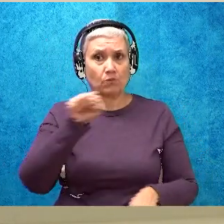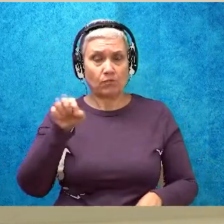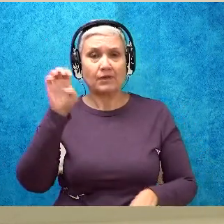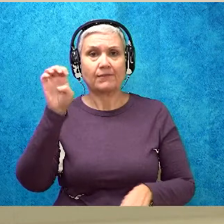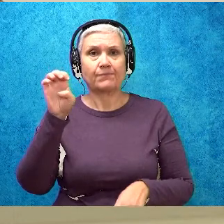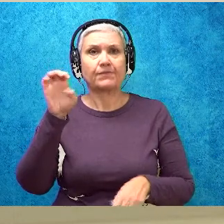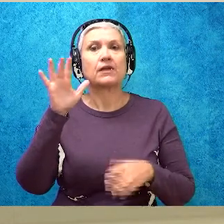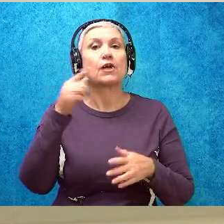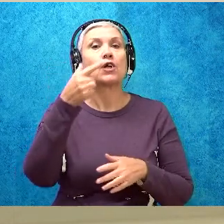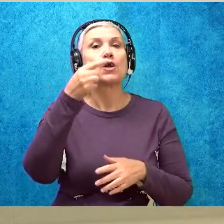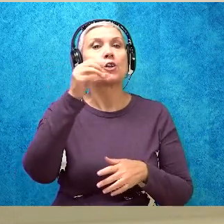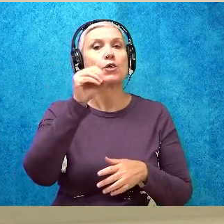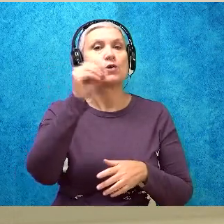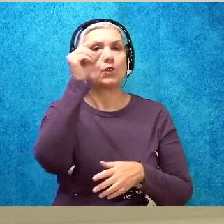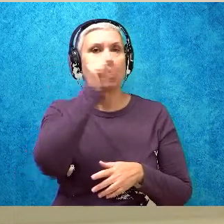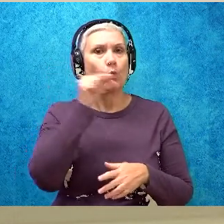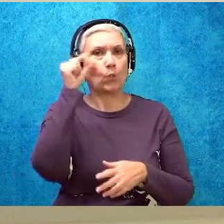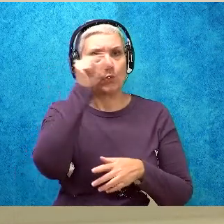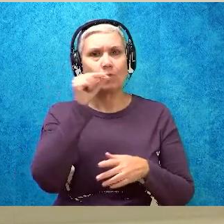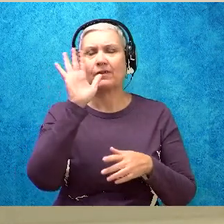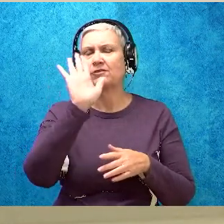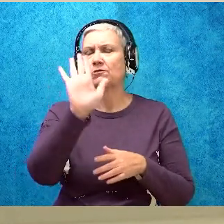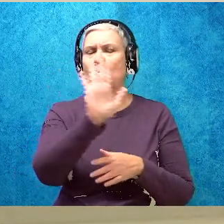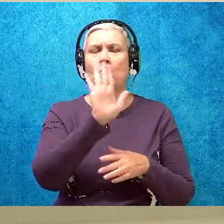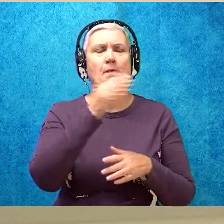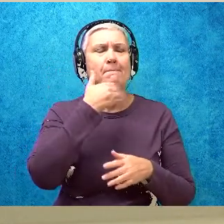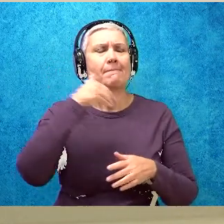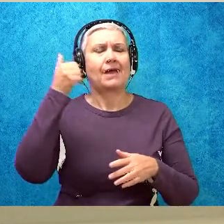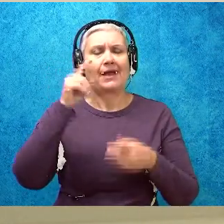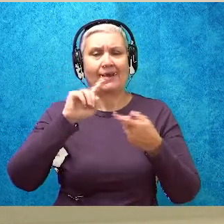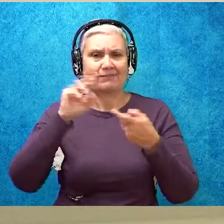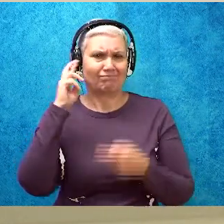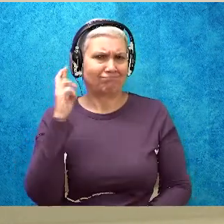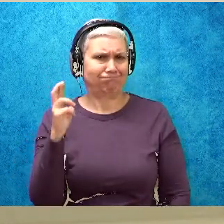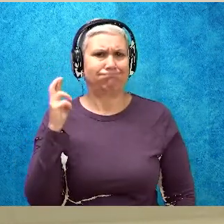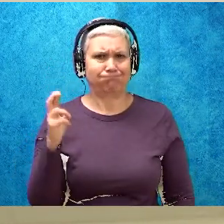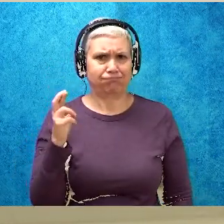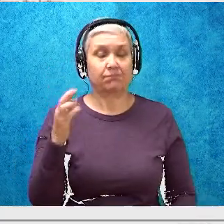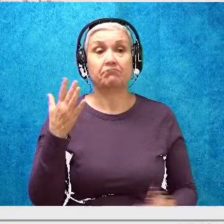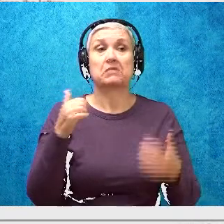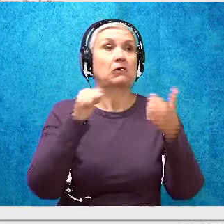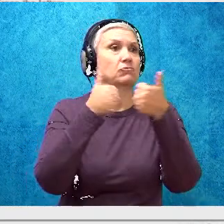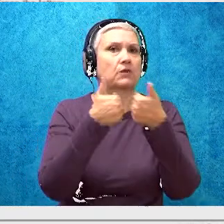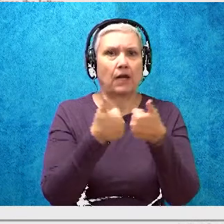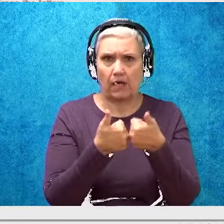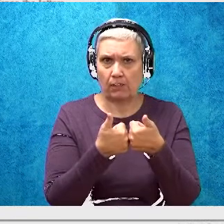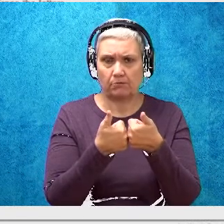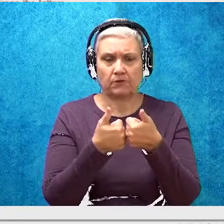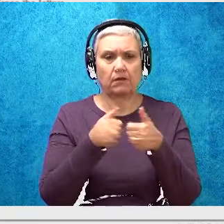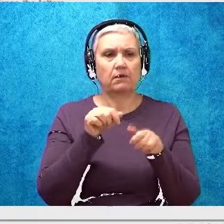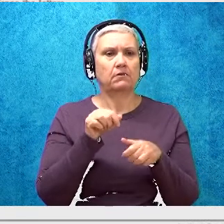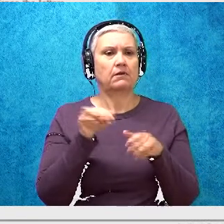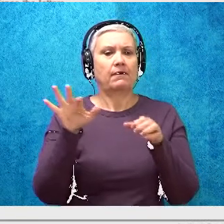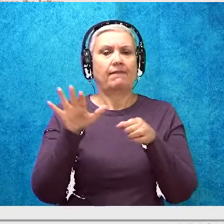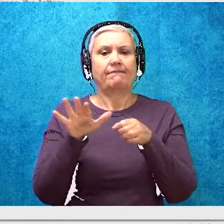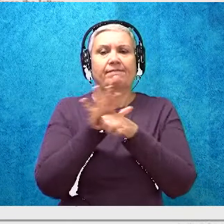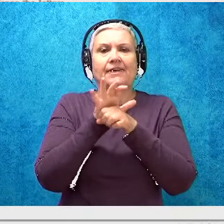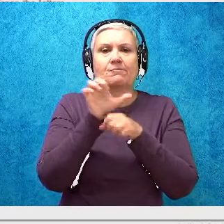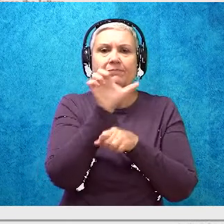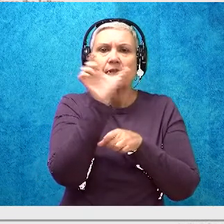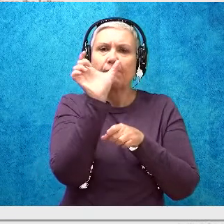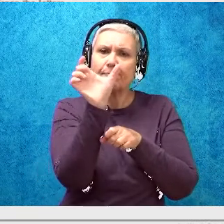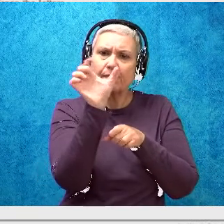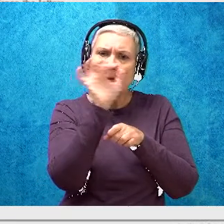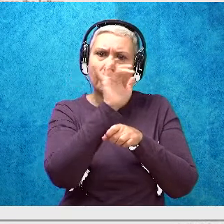Google is your best friend. There are tons of resources. There are games. There fill in the blank activities. Anything you need to